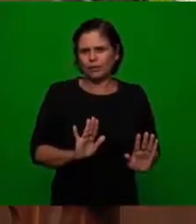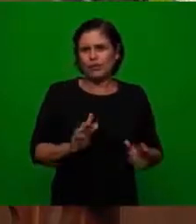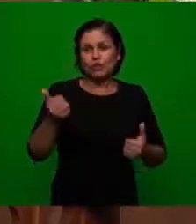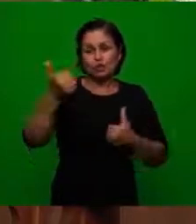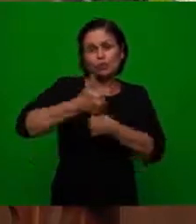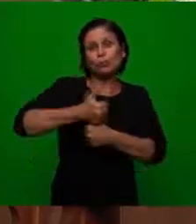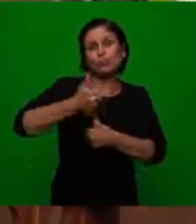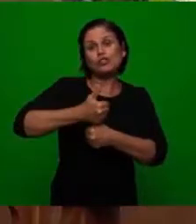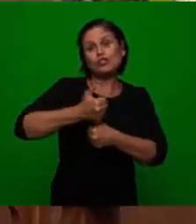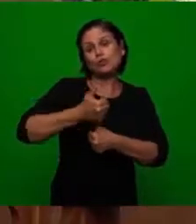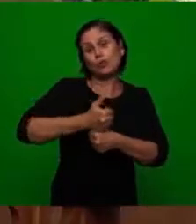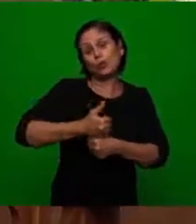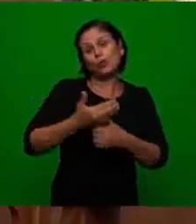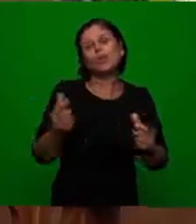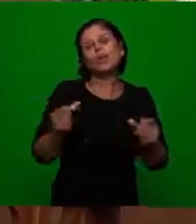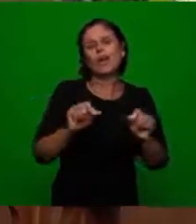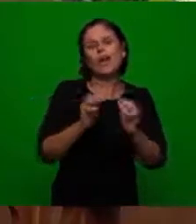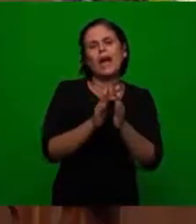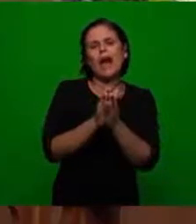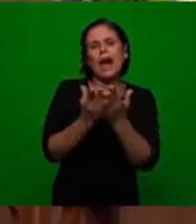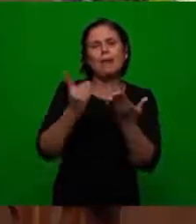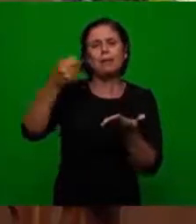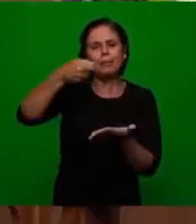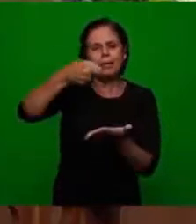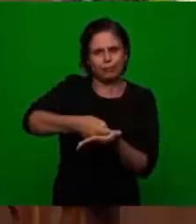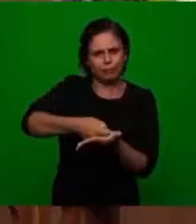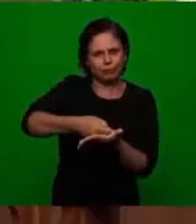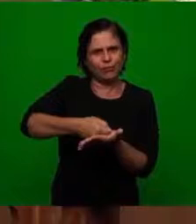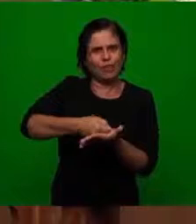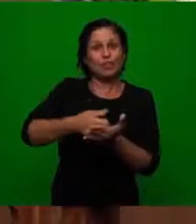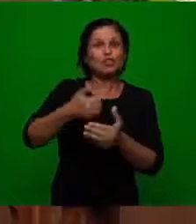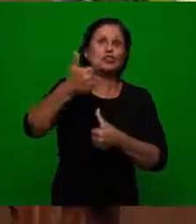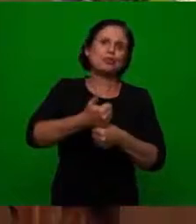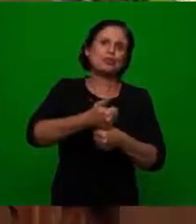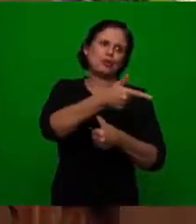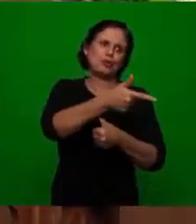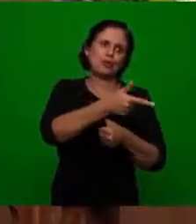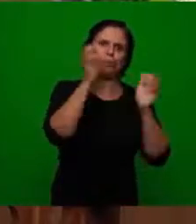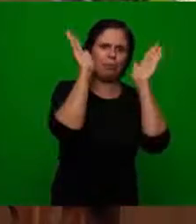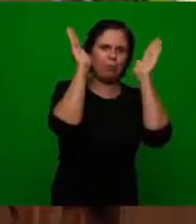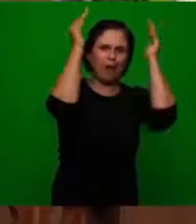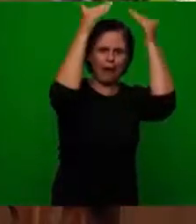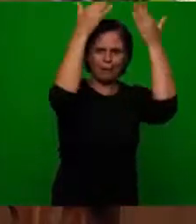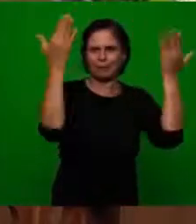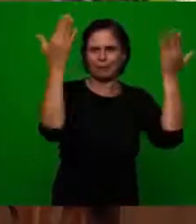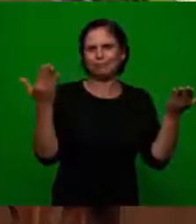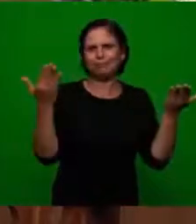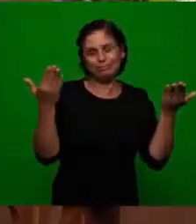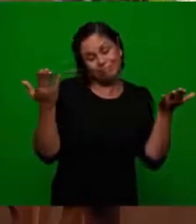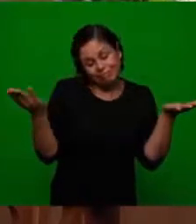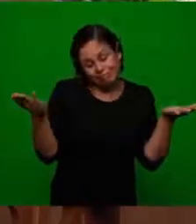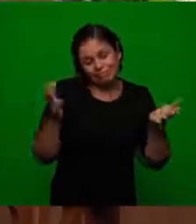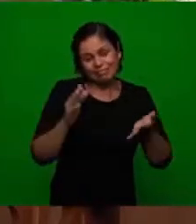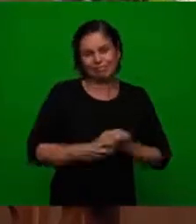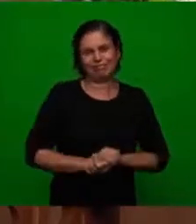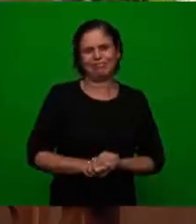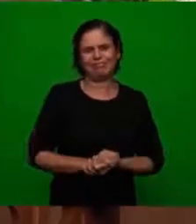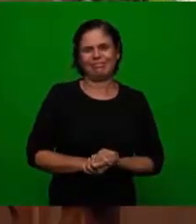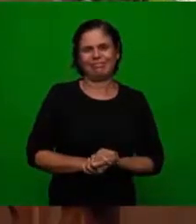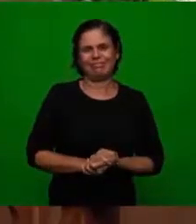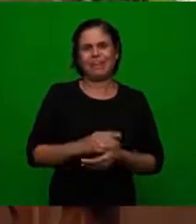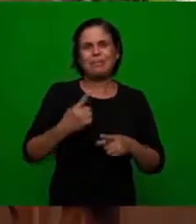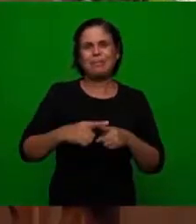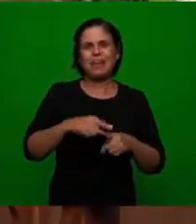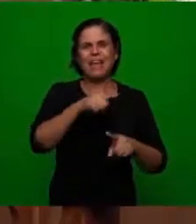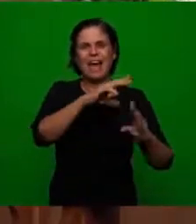everything things to to the biblical authority through the identity of the church so it's not the Bible the word of the